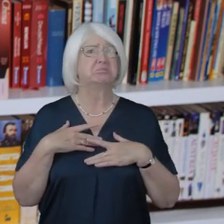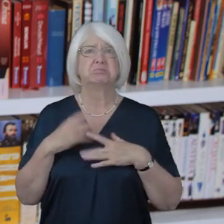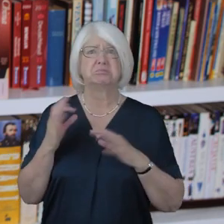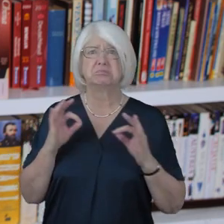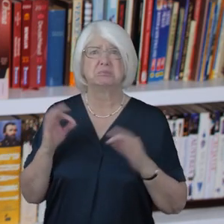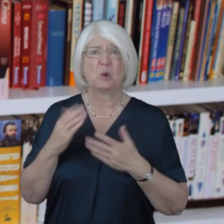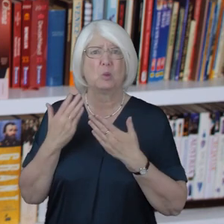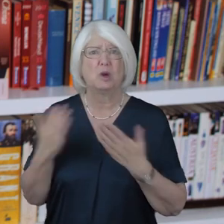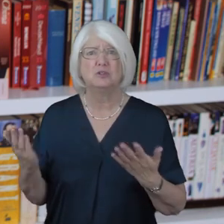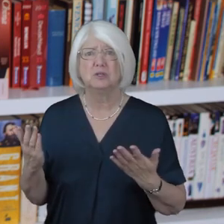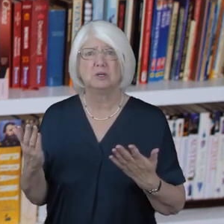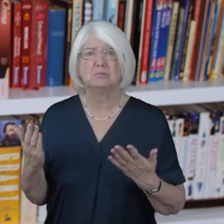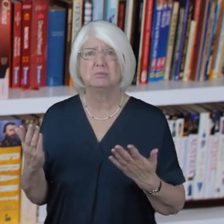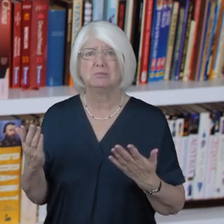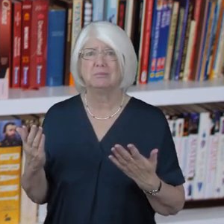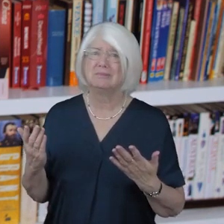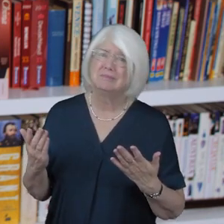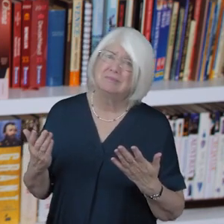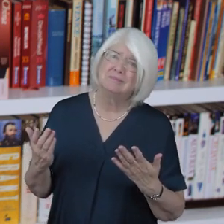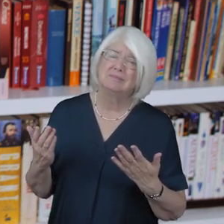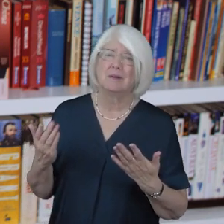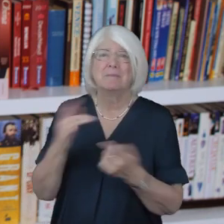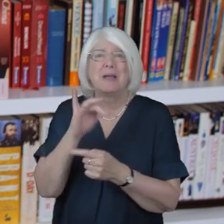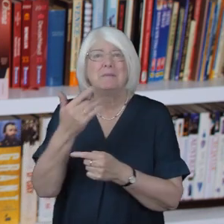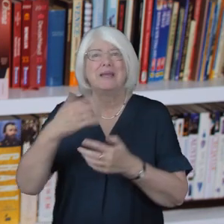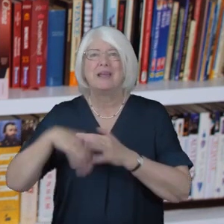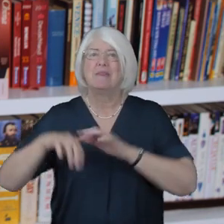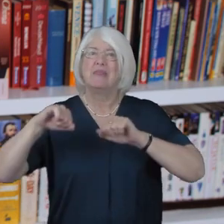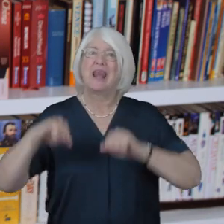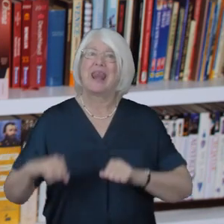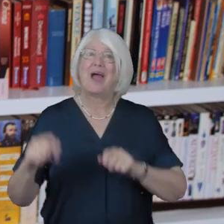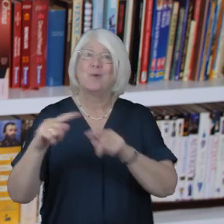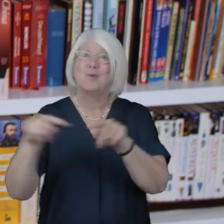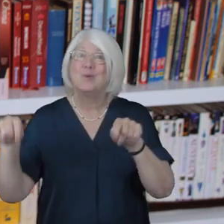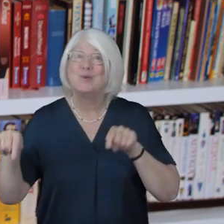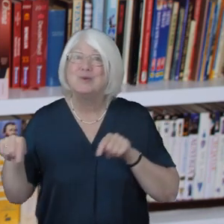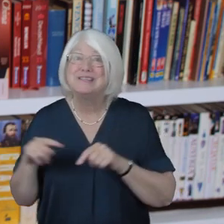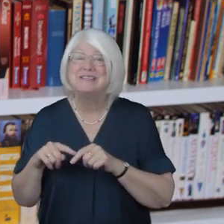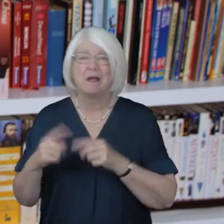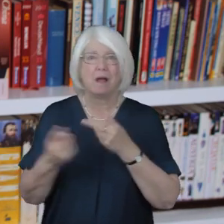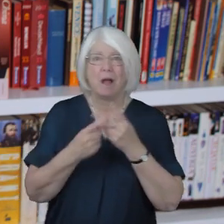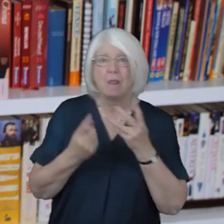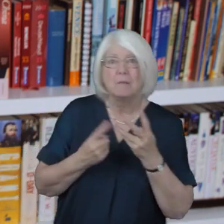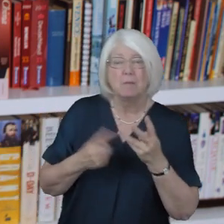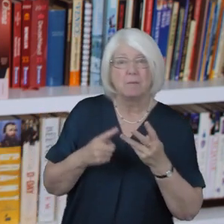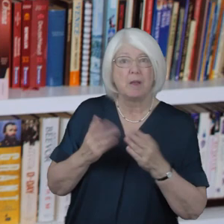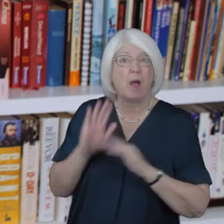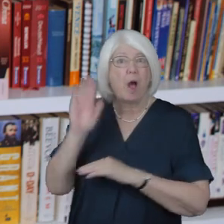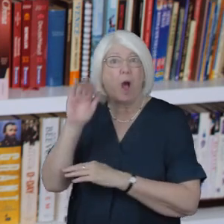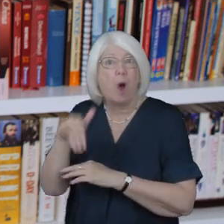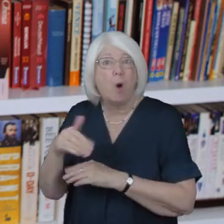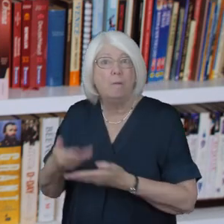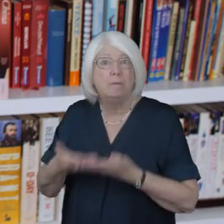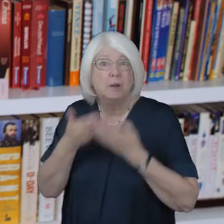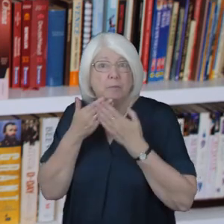accustomed to the ones taking place in the lounge other people being brought home communion say in their room if they can't walk or